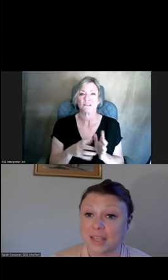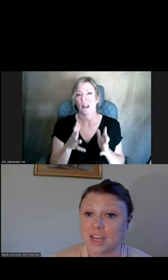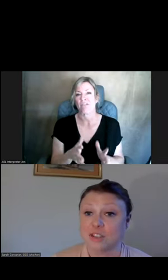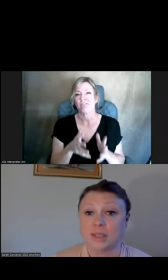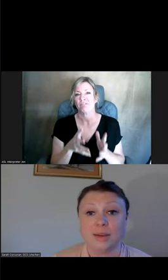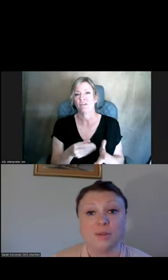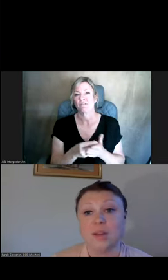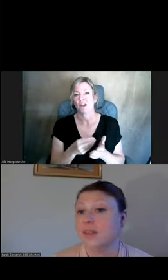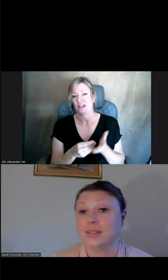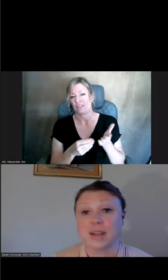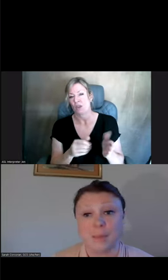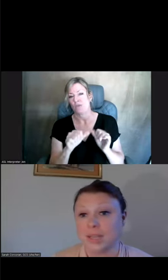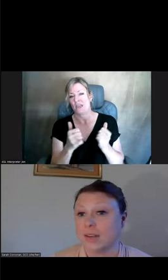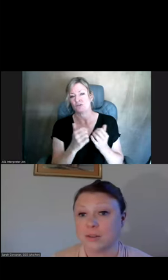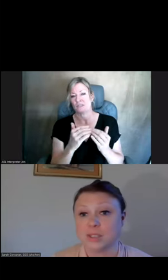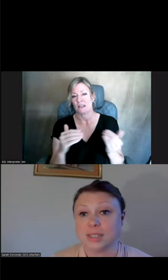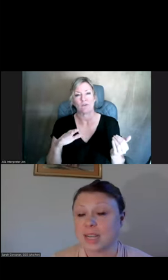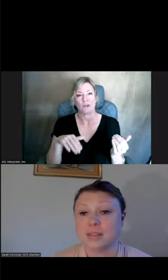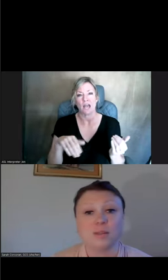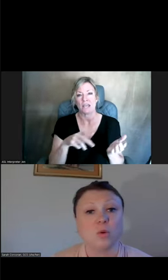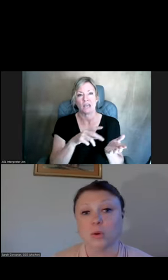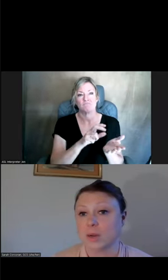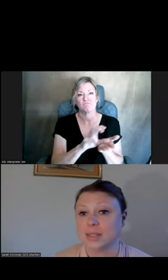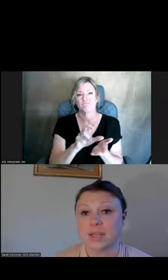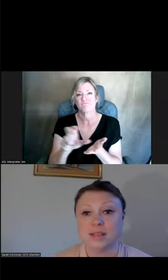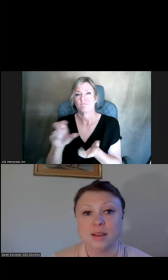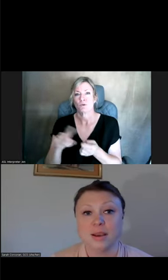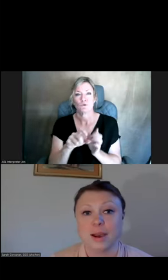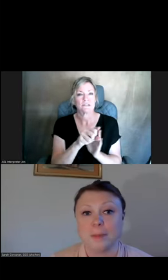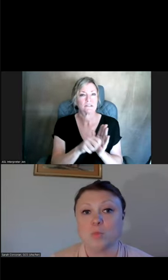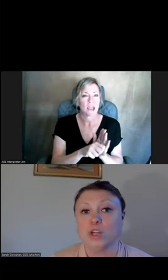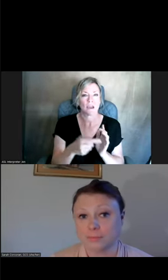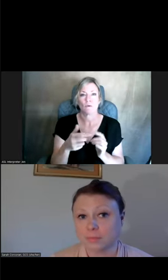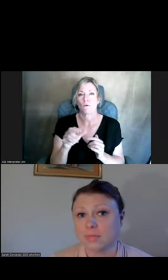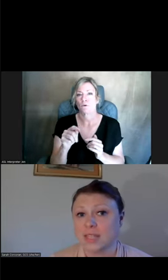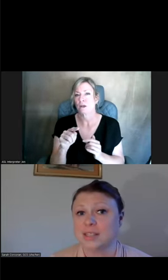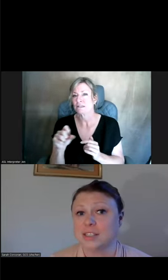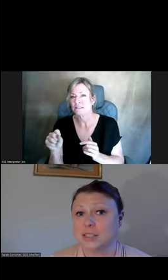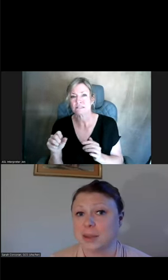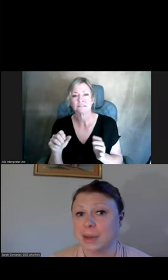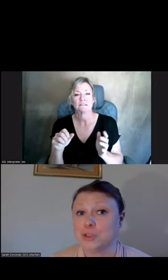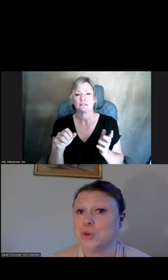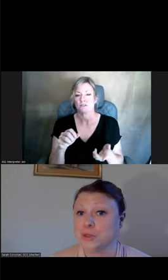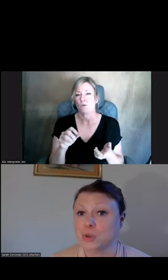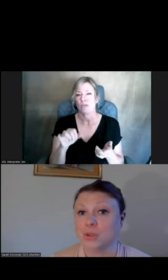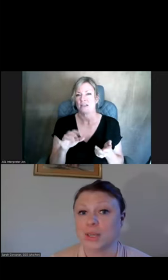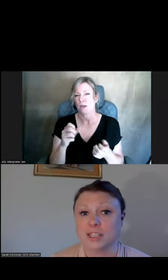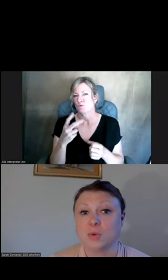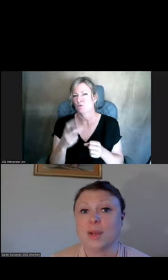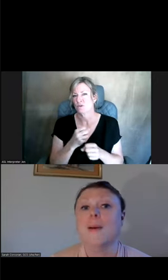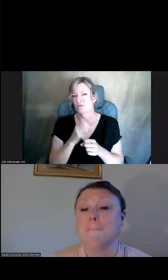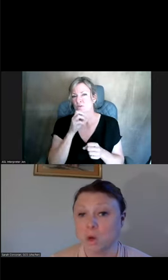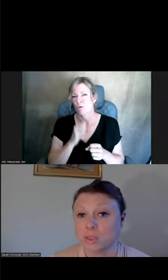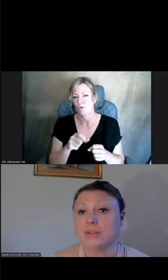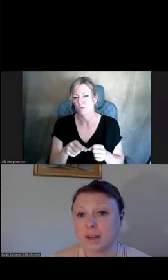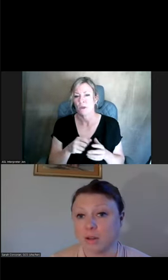at the agency level that has not been given out to states or grantees, which since this is about two years old at